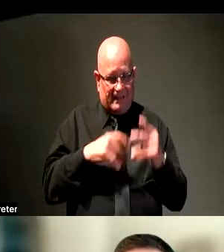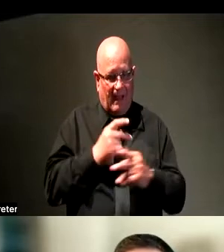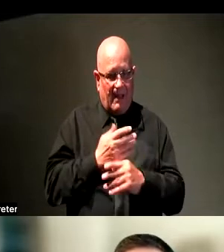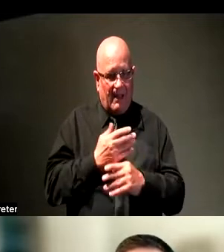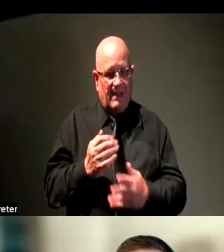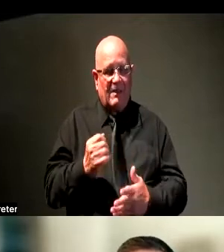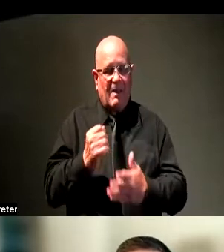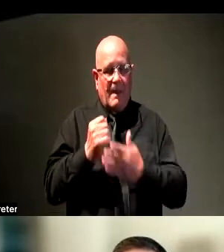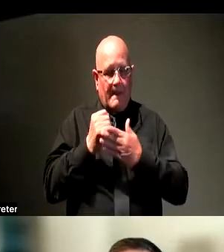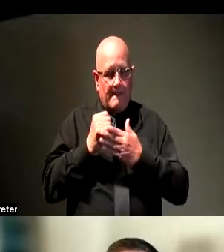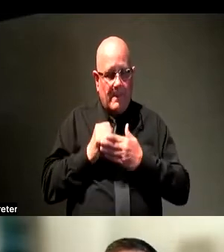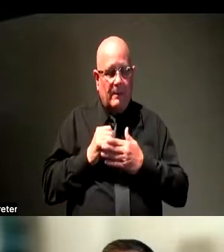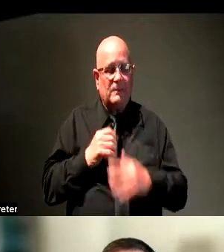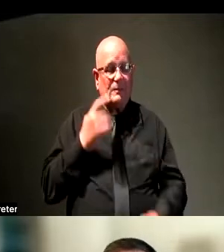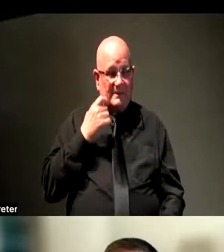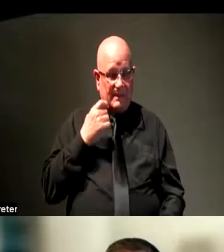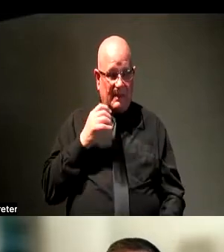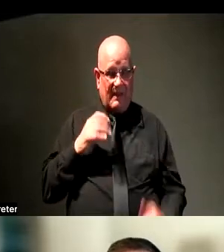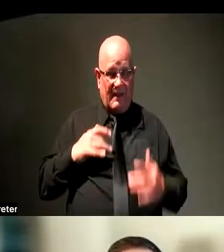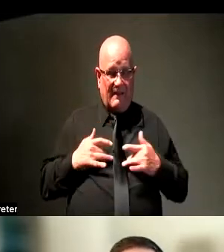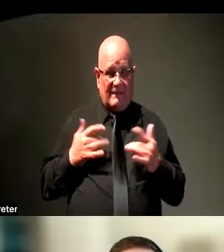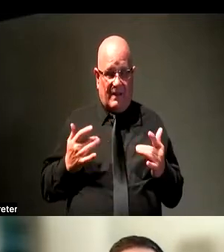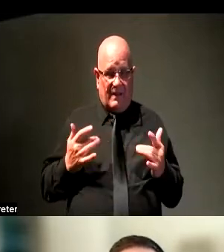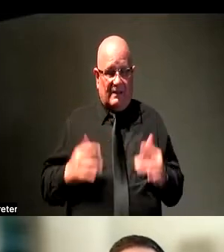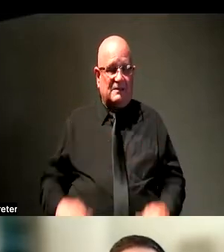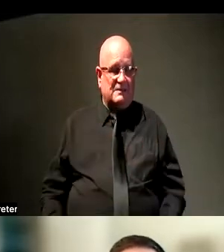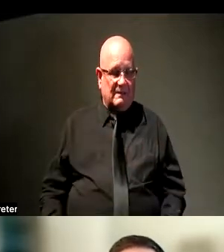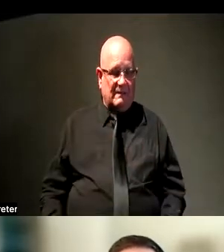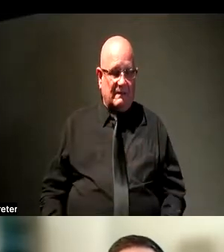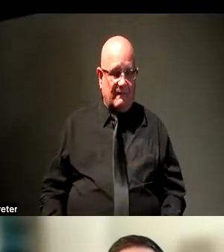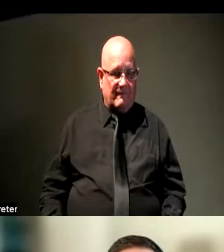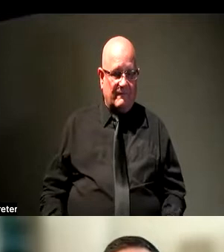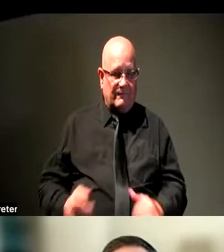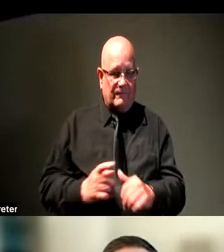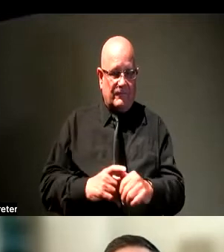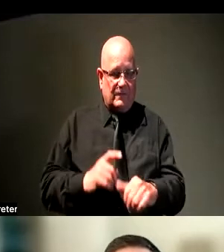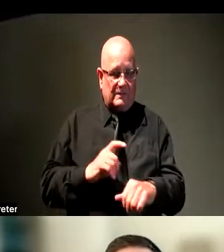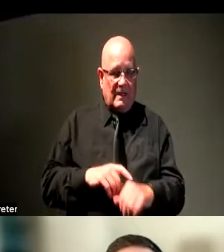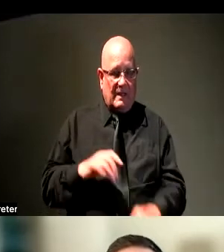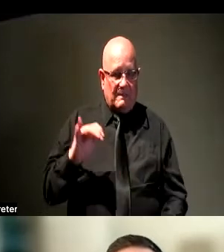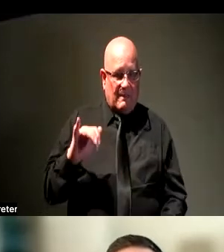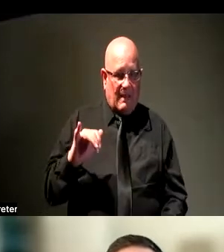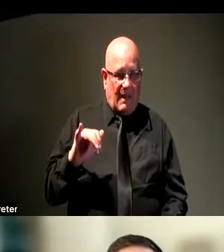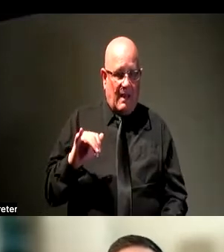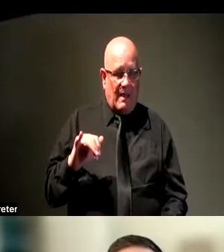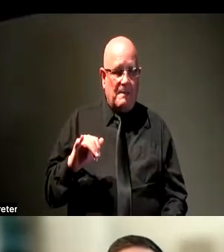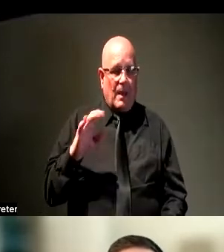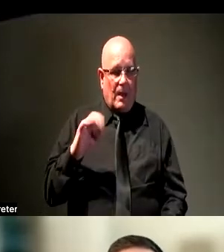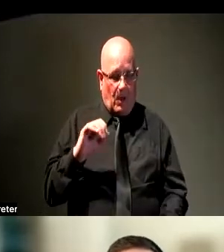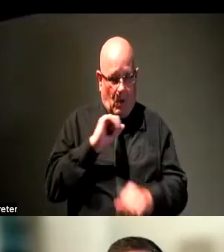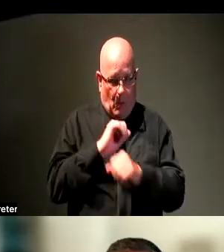it at a recent event where I met my boss in-person for the first time since I got hired at WebAIM and one of my coworkers as well. We were at